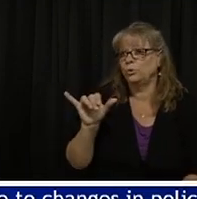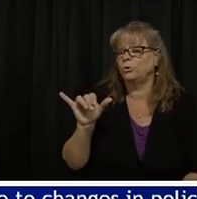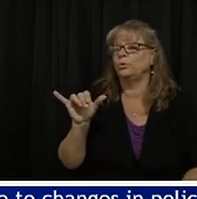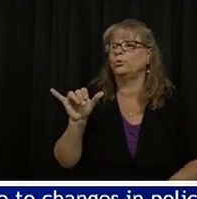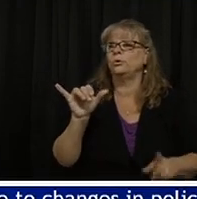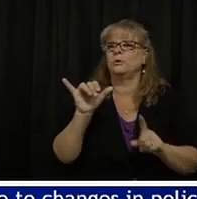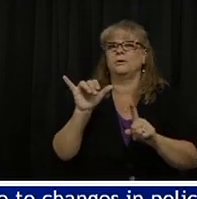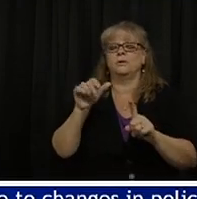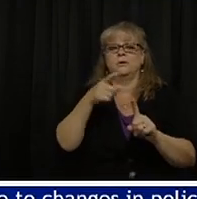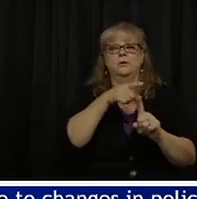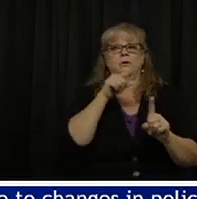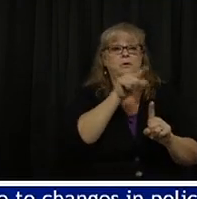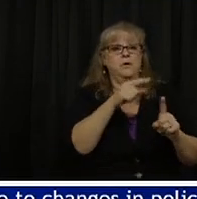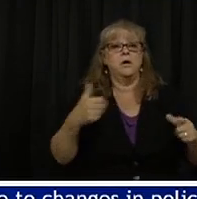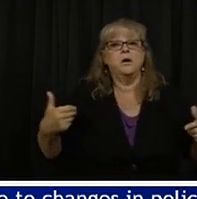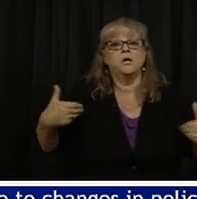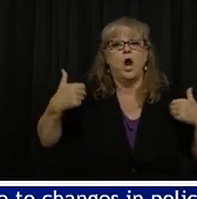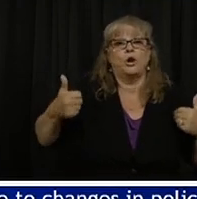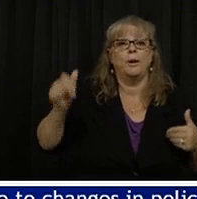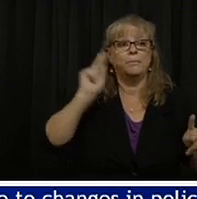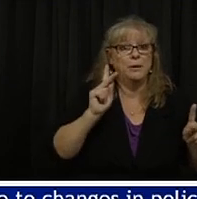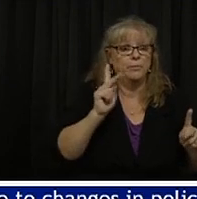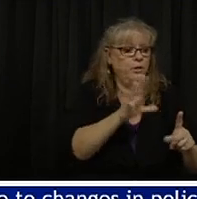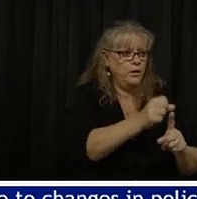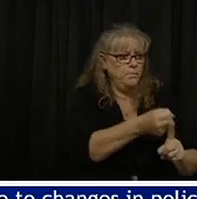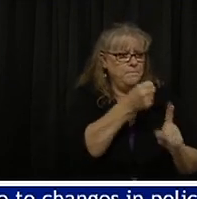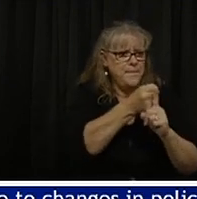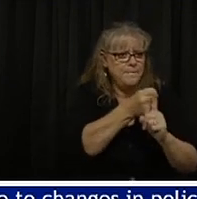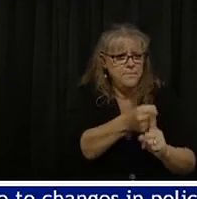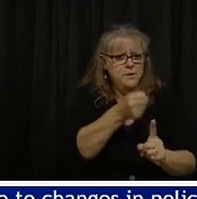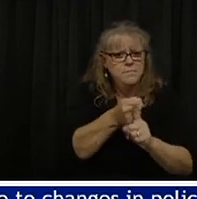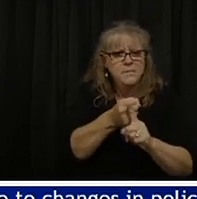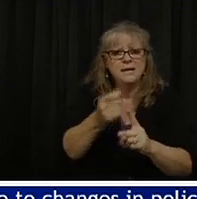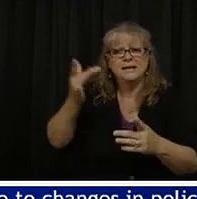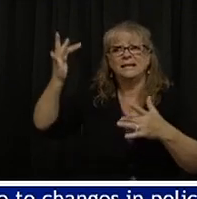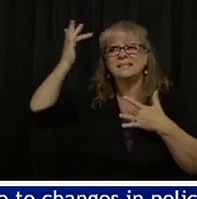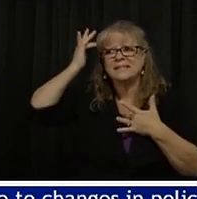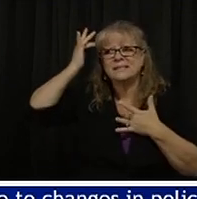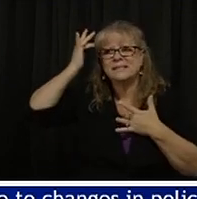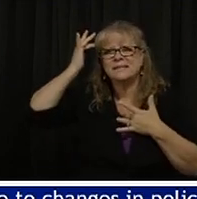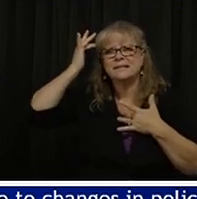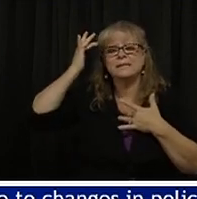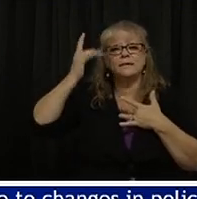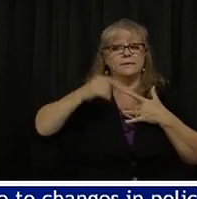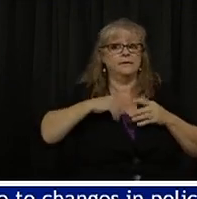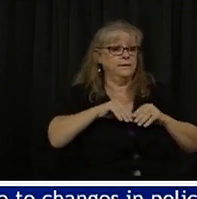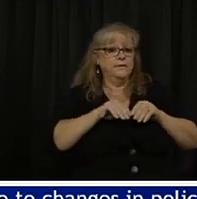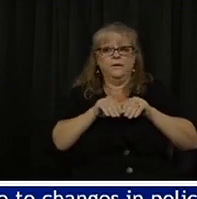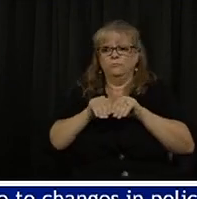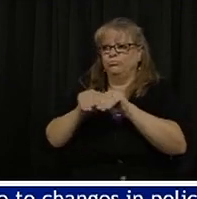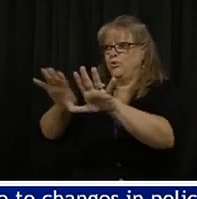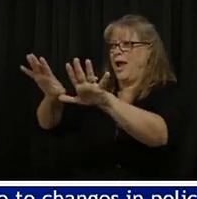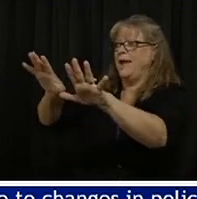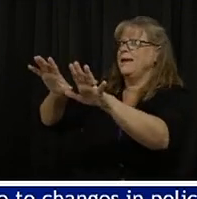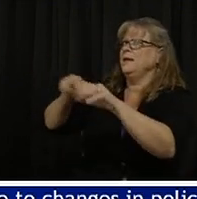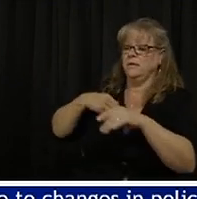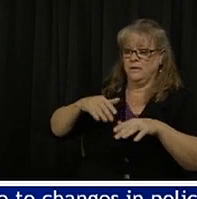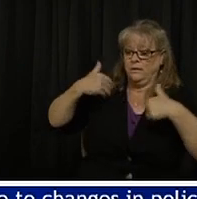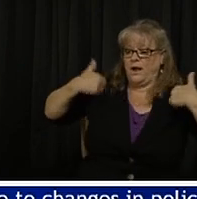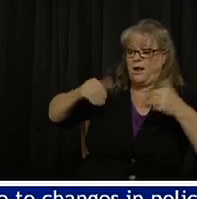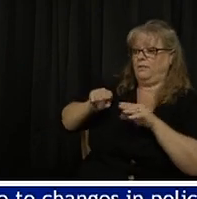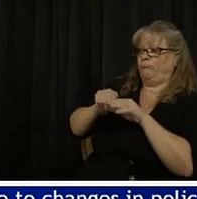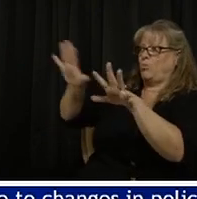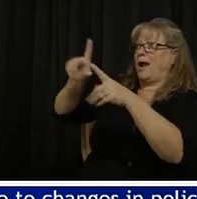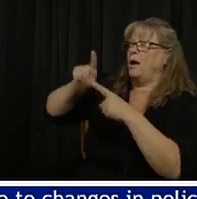among younger populations. So younger individuals are probably starting to spread the virus to older populations. We know that those younger populations are probably